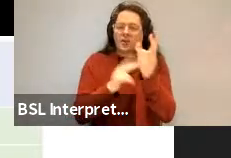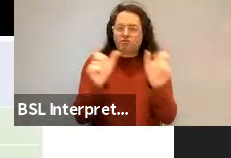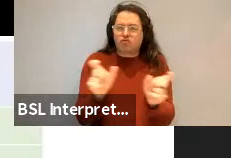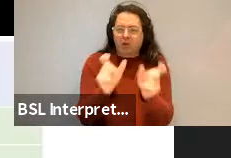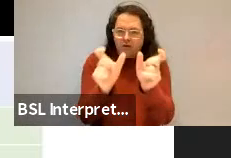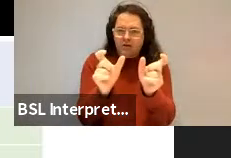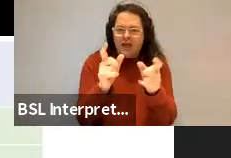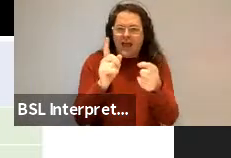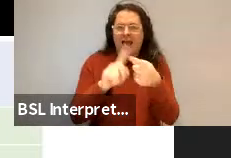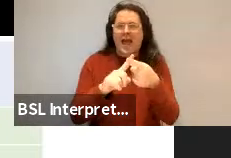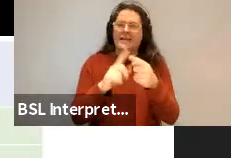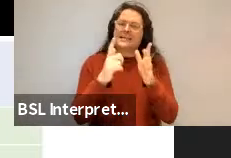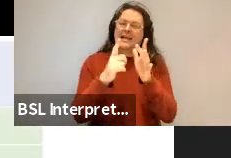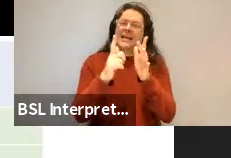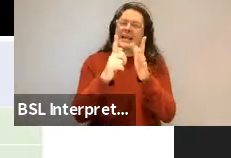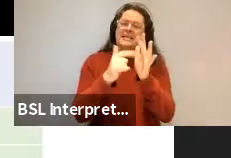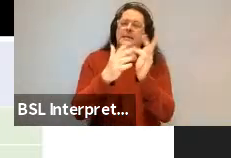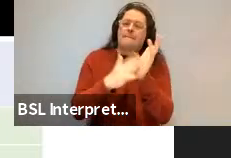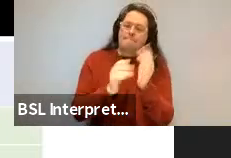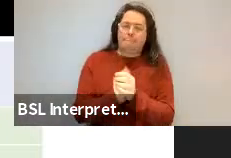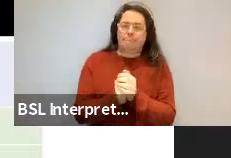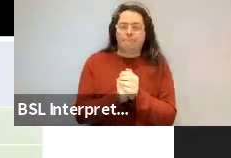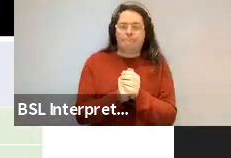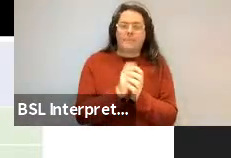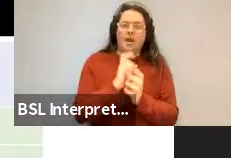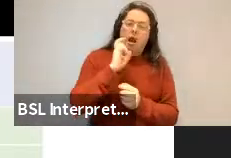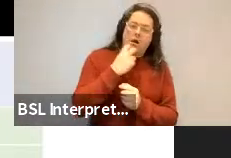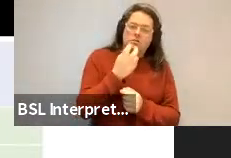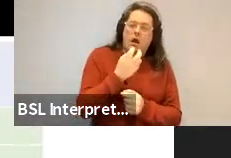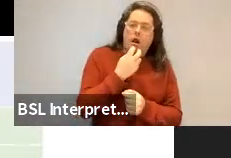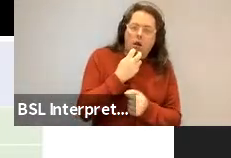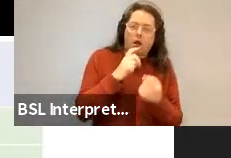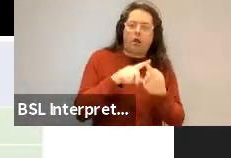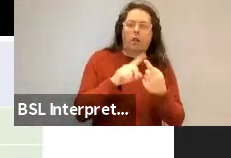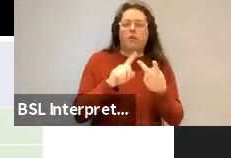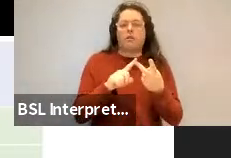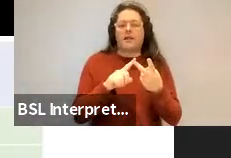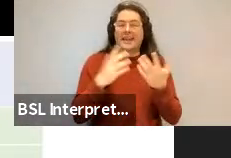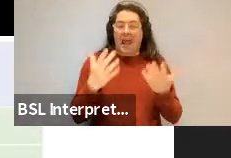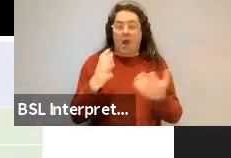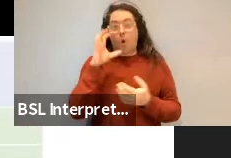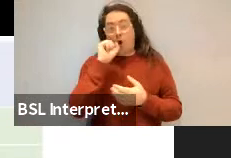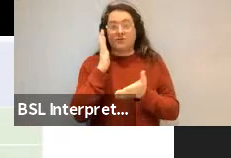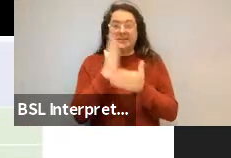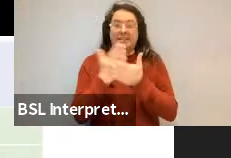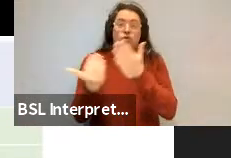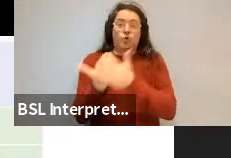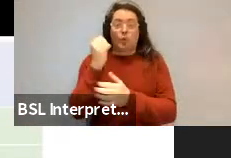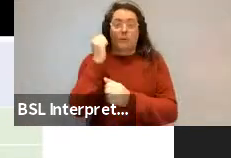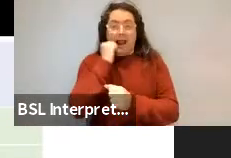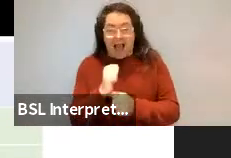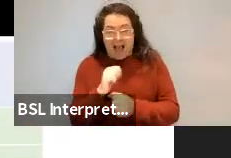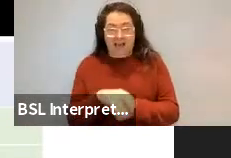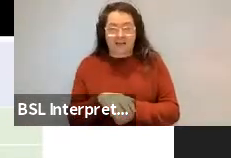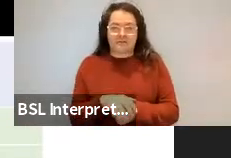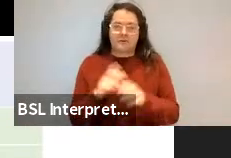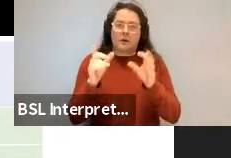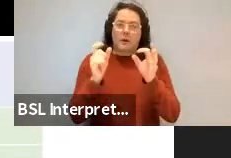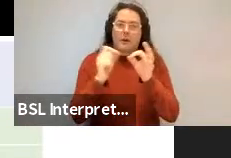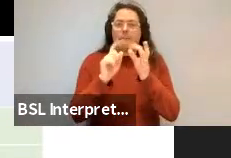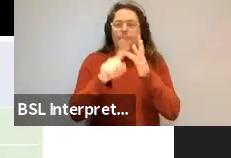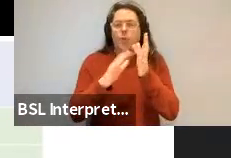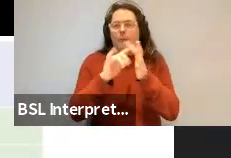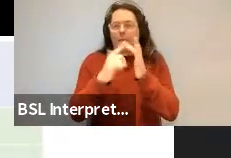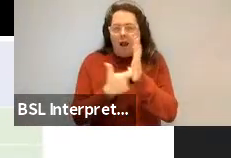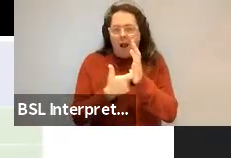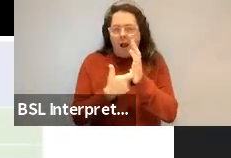aunts and uncles. We say orange is the new black is a familiar phrase. Okay, boomer is another familiar phrase. And there are